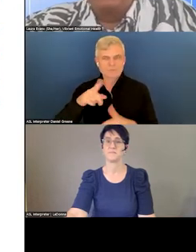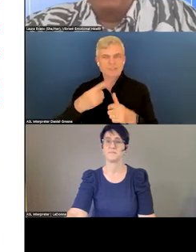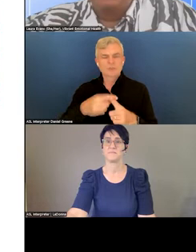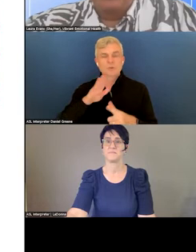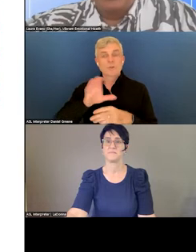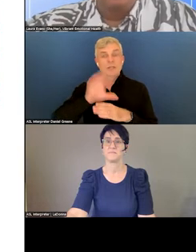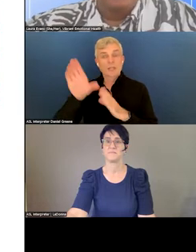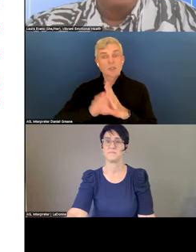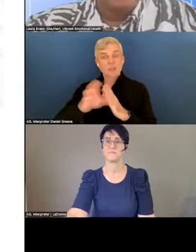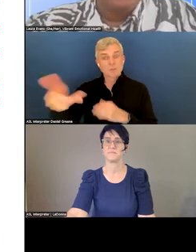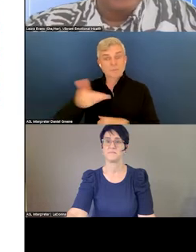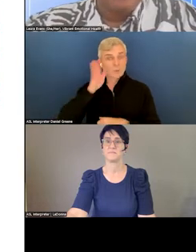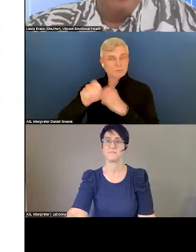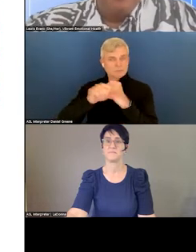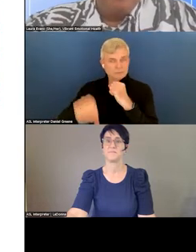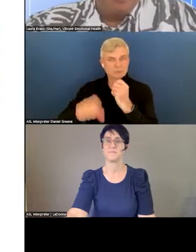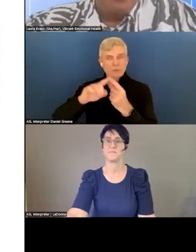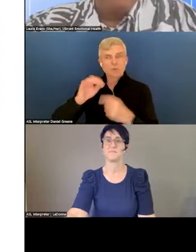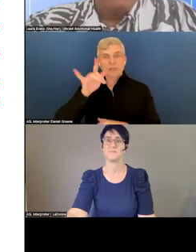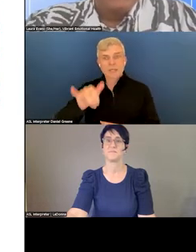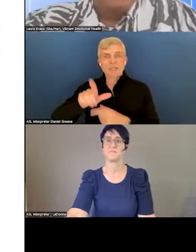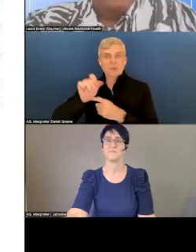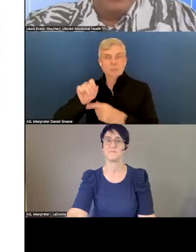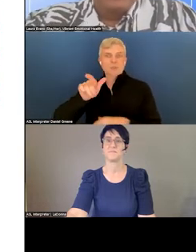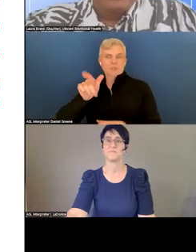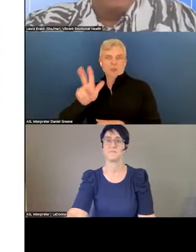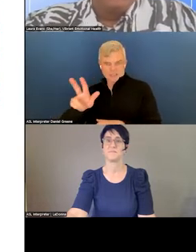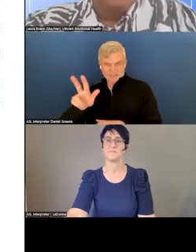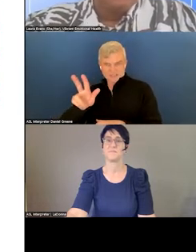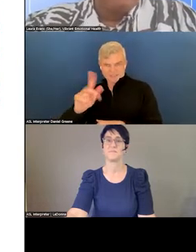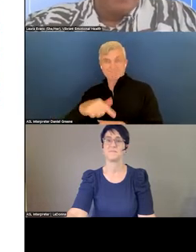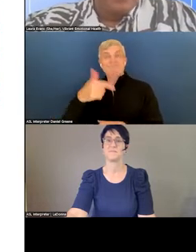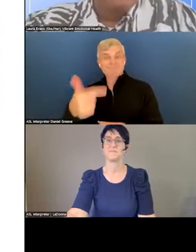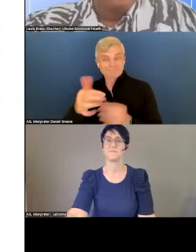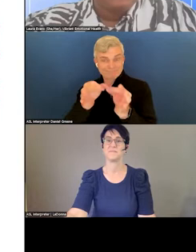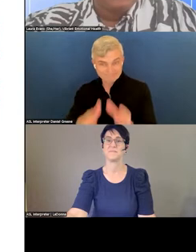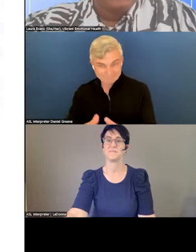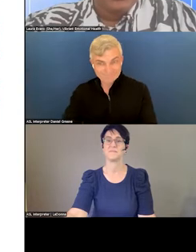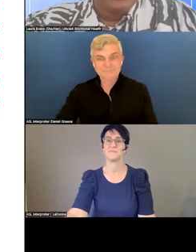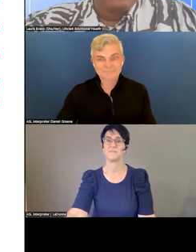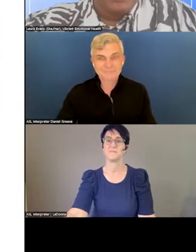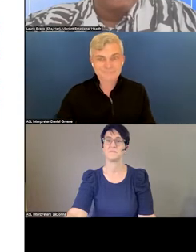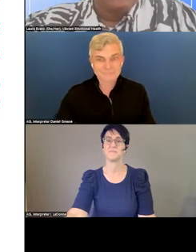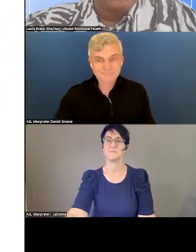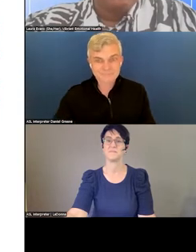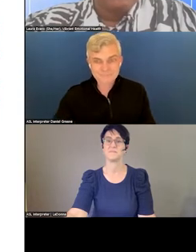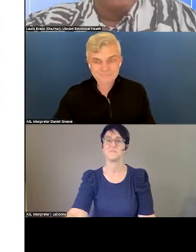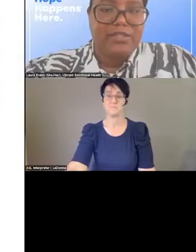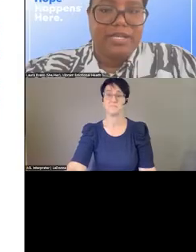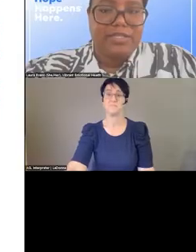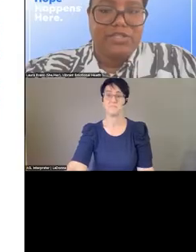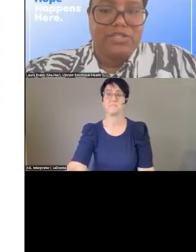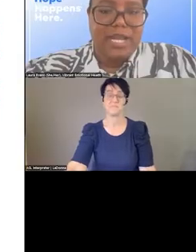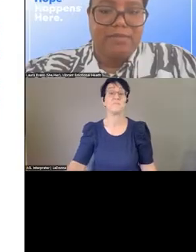extended until July 2023. Of course, on this site, again, if you scroll through the page, you'll see last week's